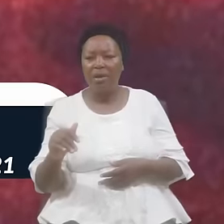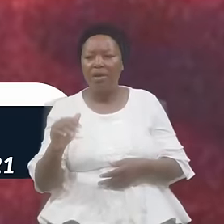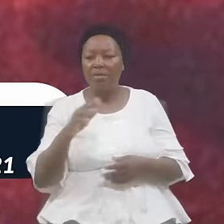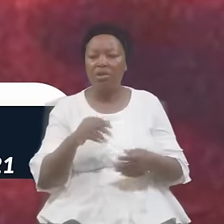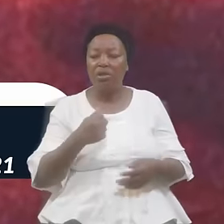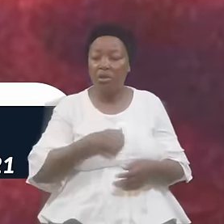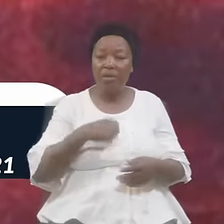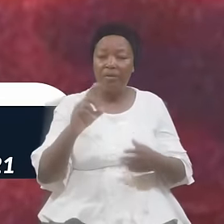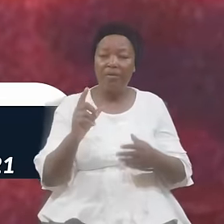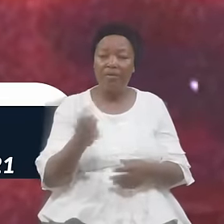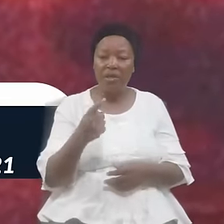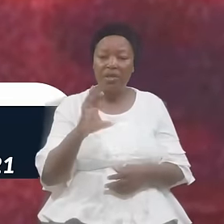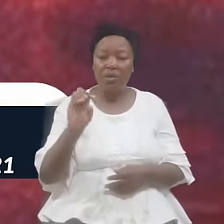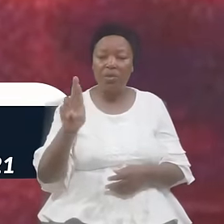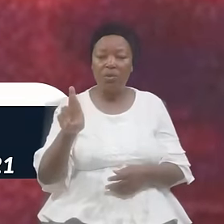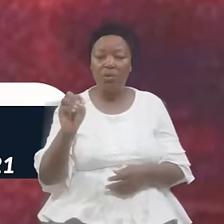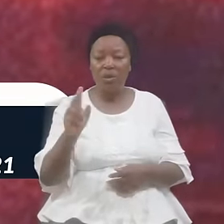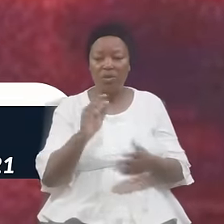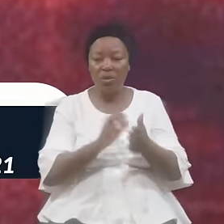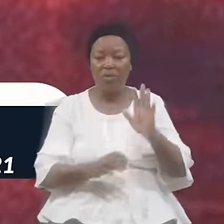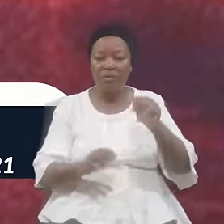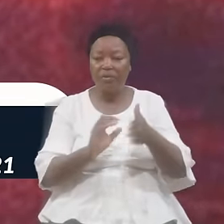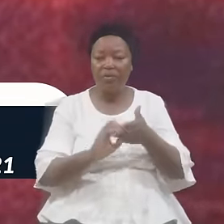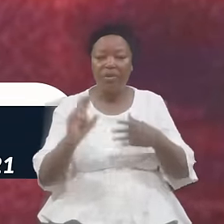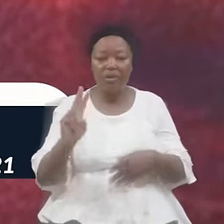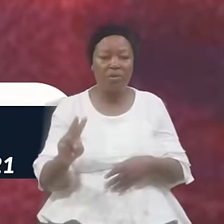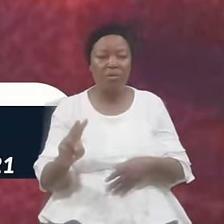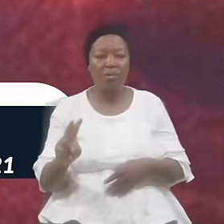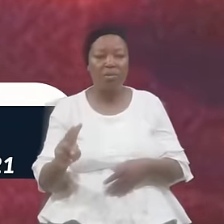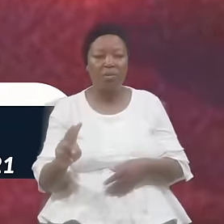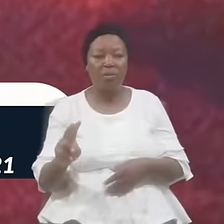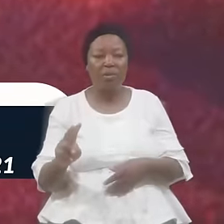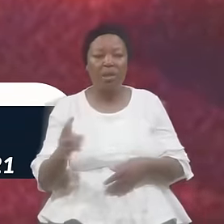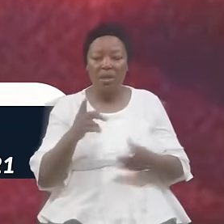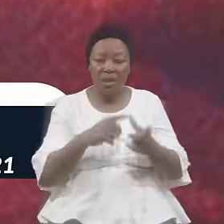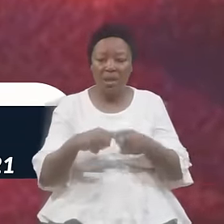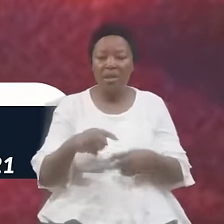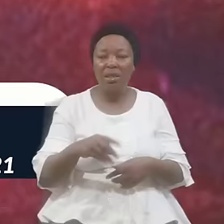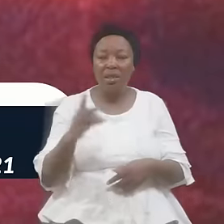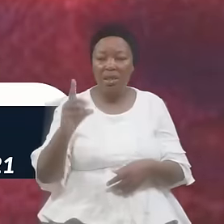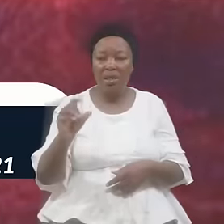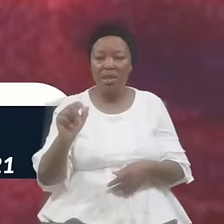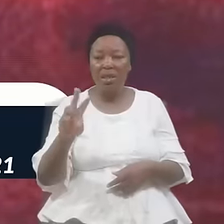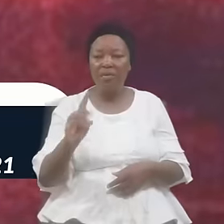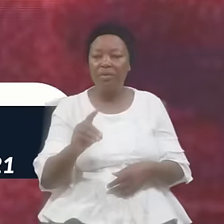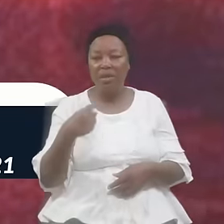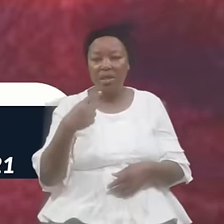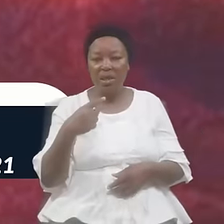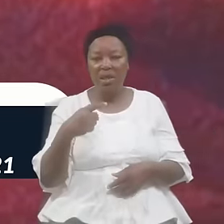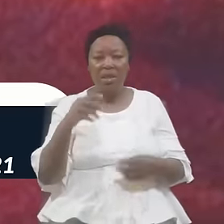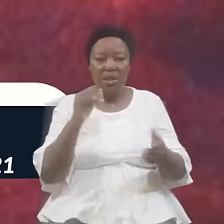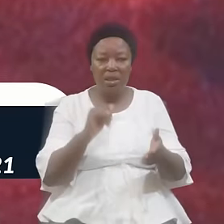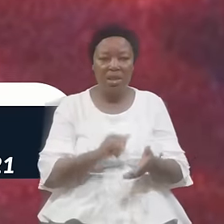Levites For Them As The Lord Chosen The Levites For